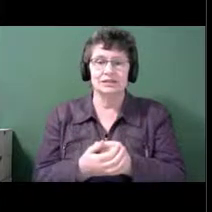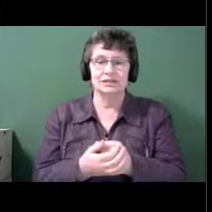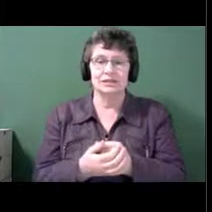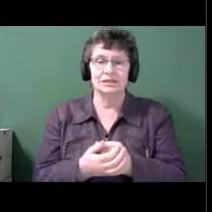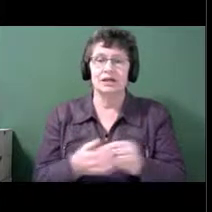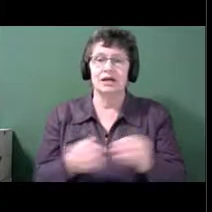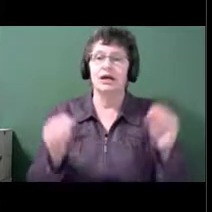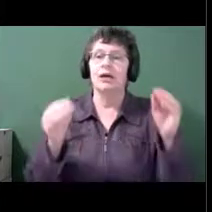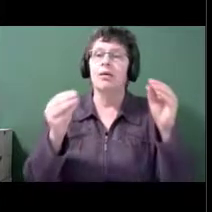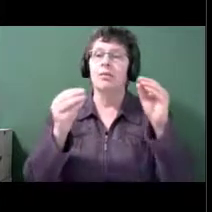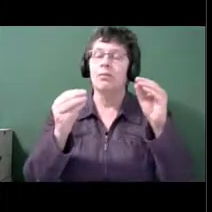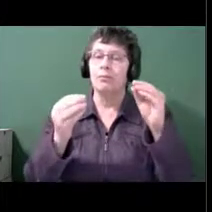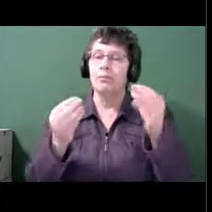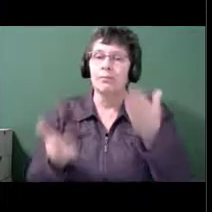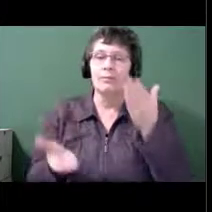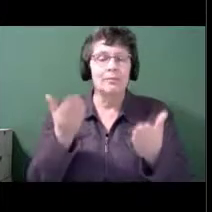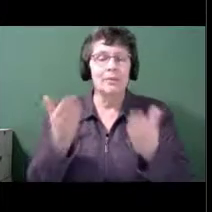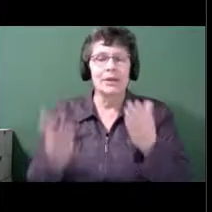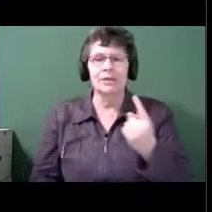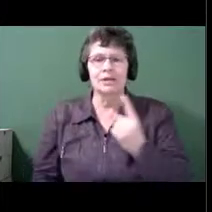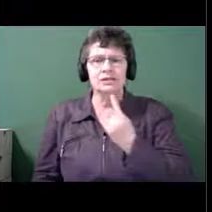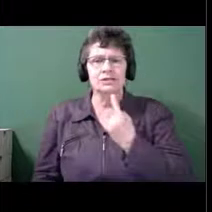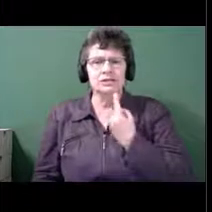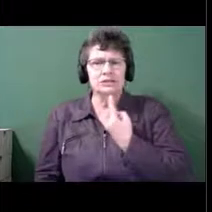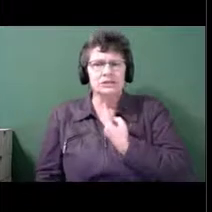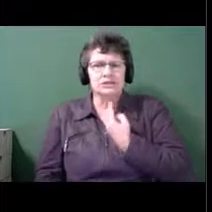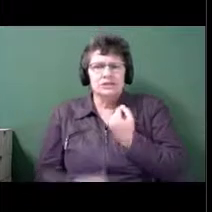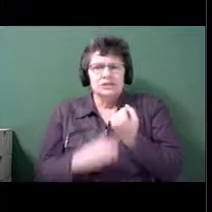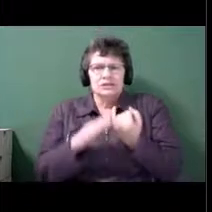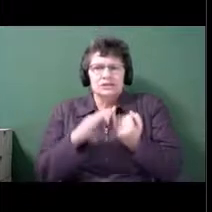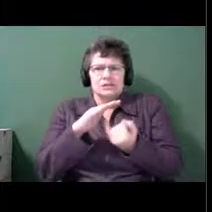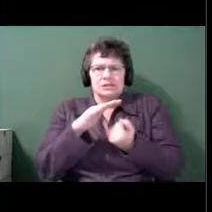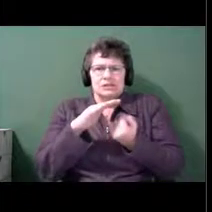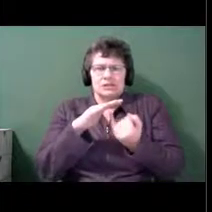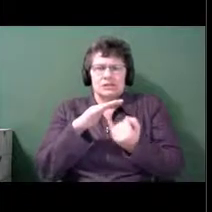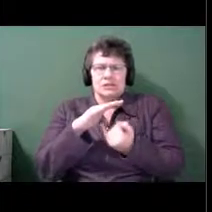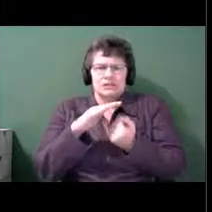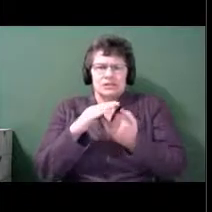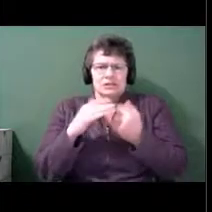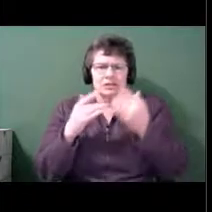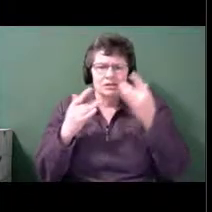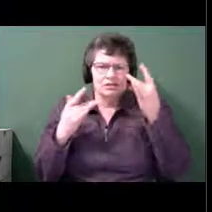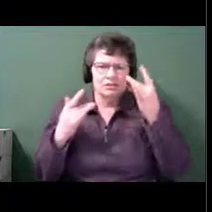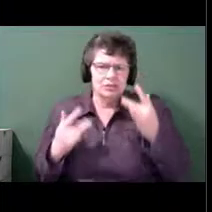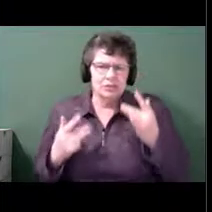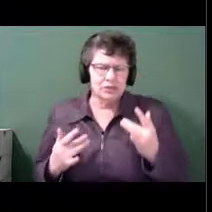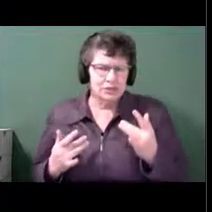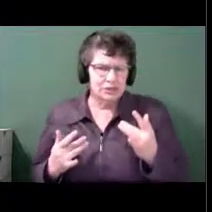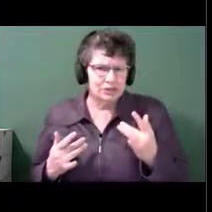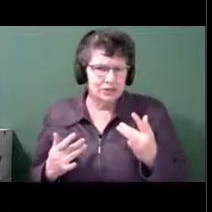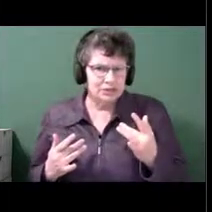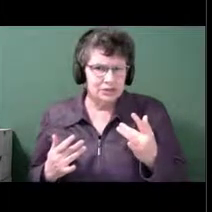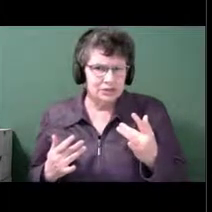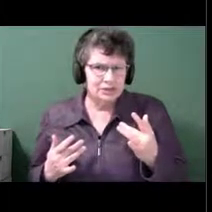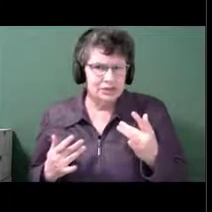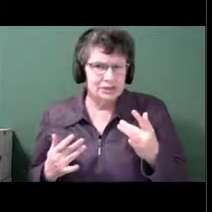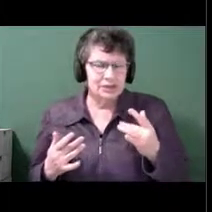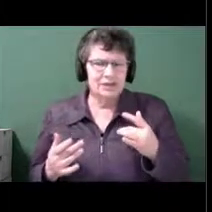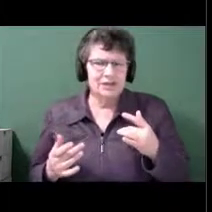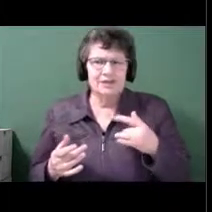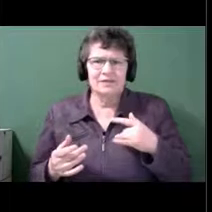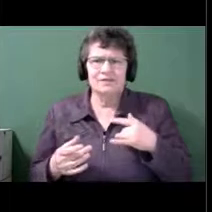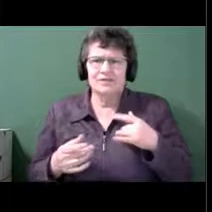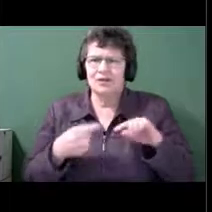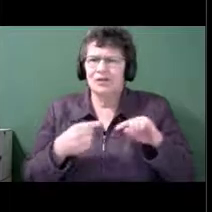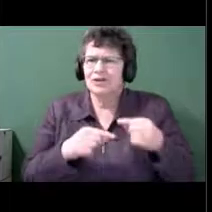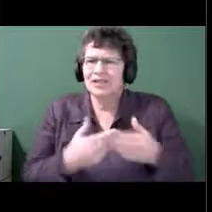risk for social isolation and loneliness, for depression, for frailty, and even for death. So